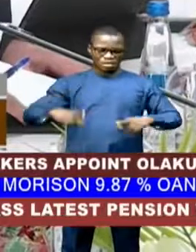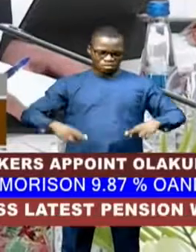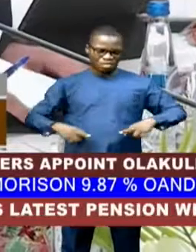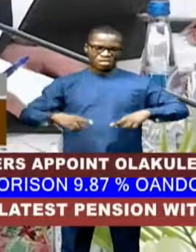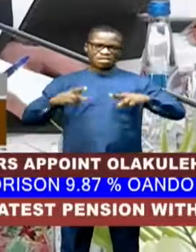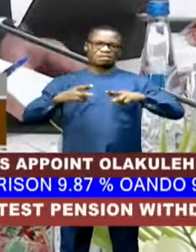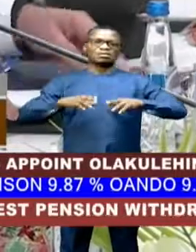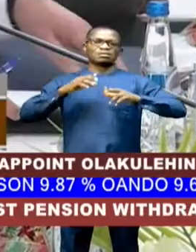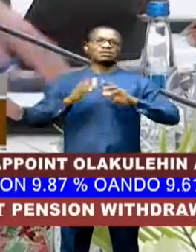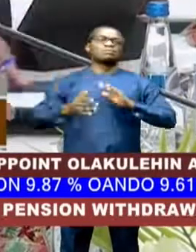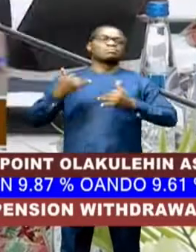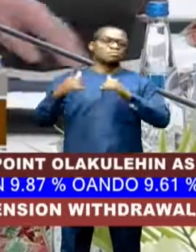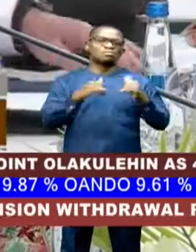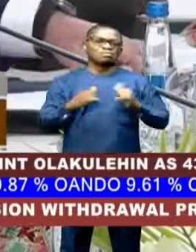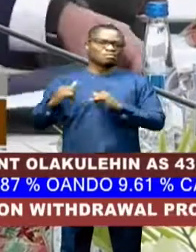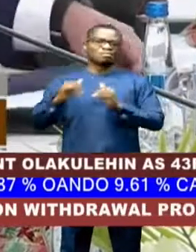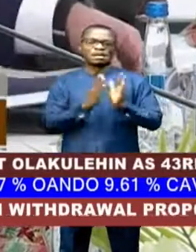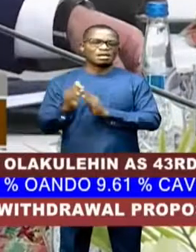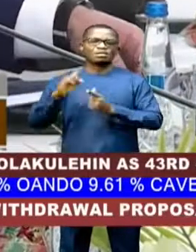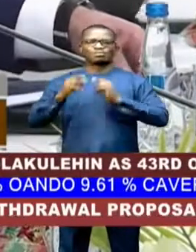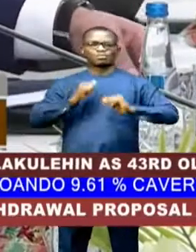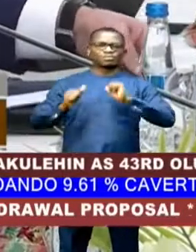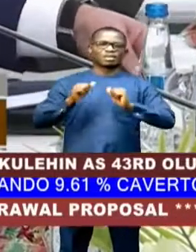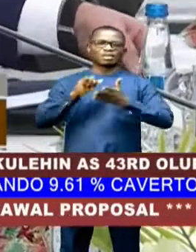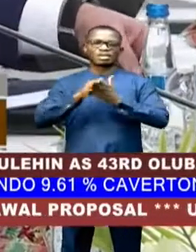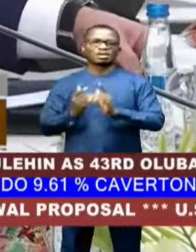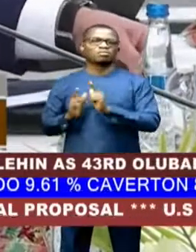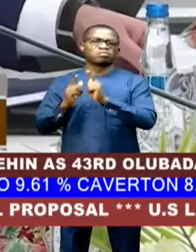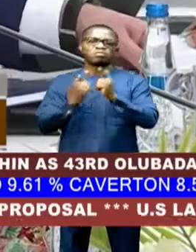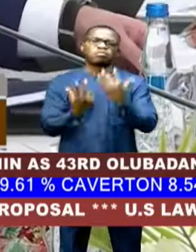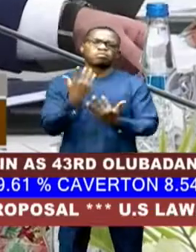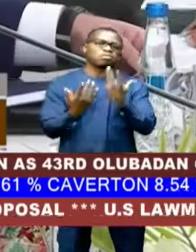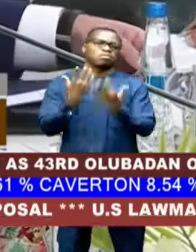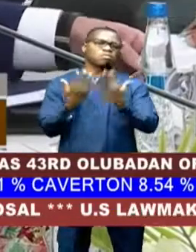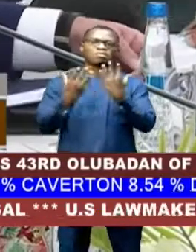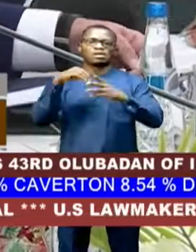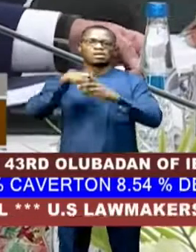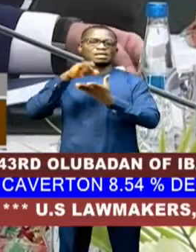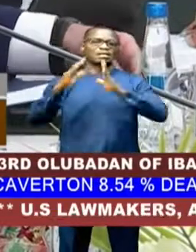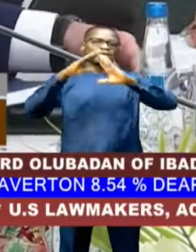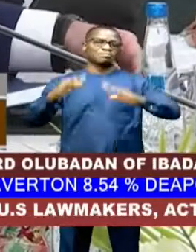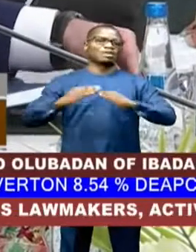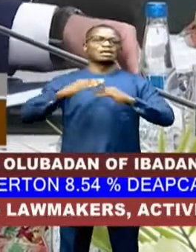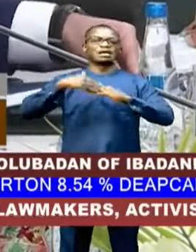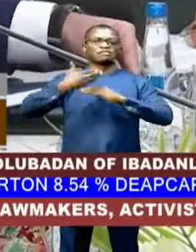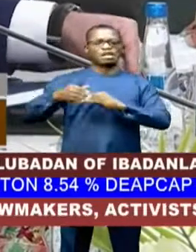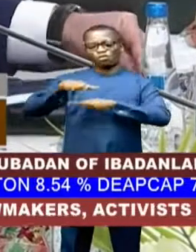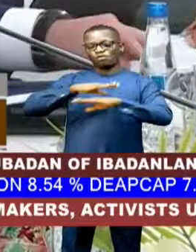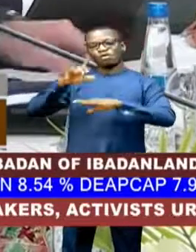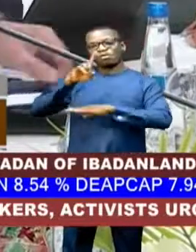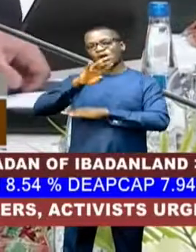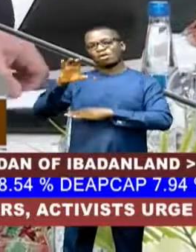rock band was set to perform. A massive fire broke out in the building shortly after. Over 140